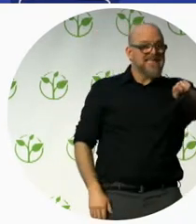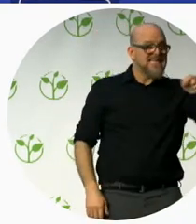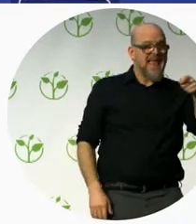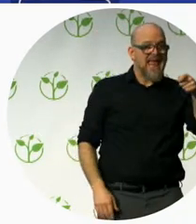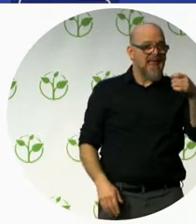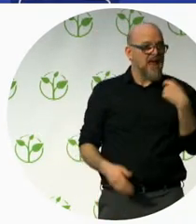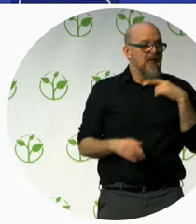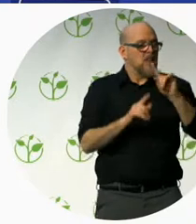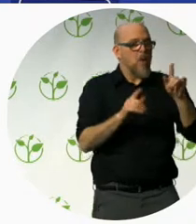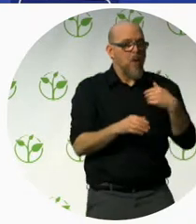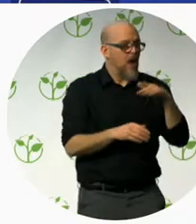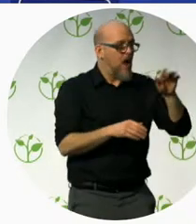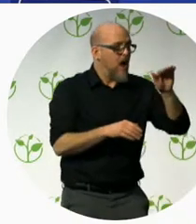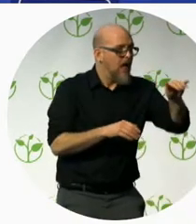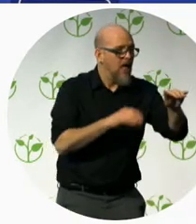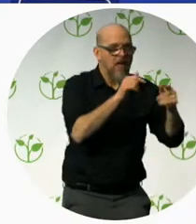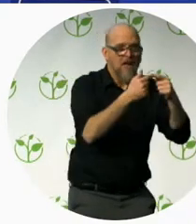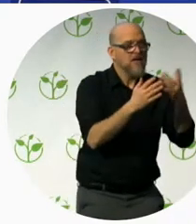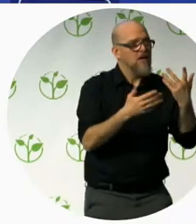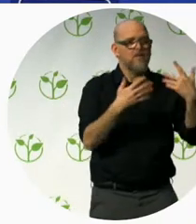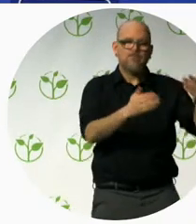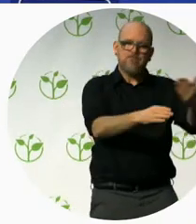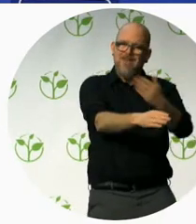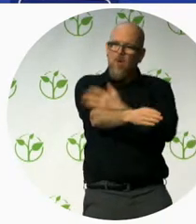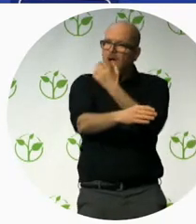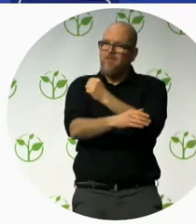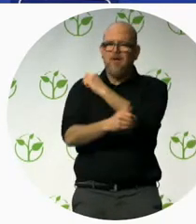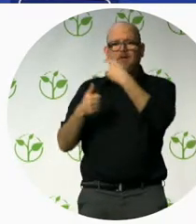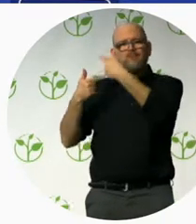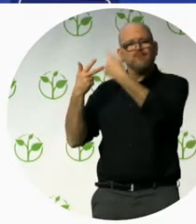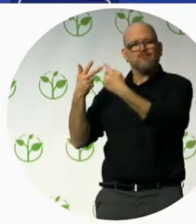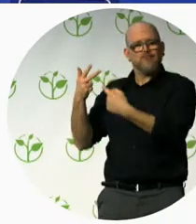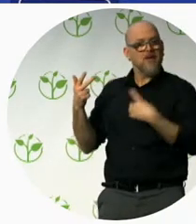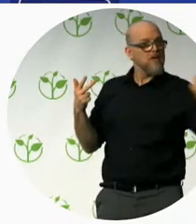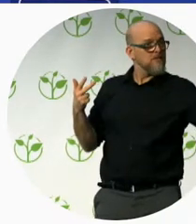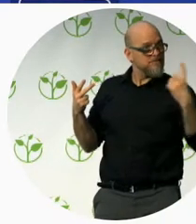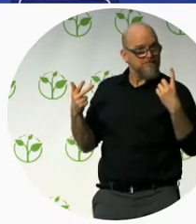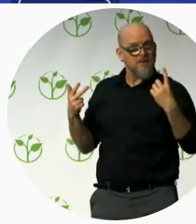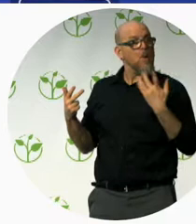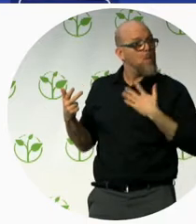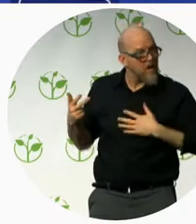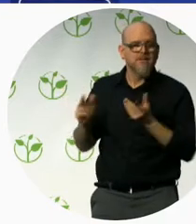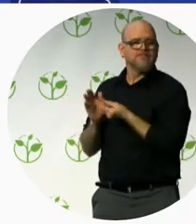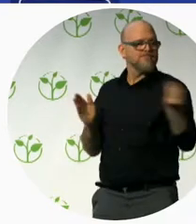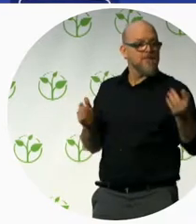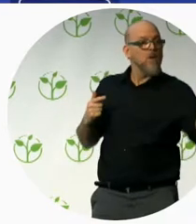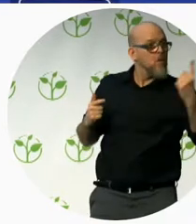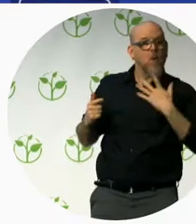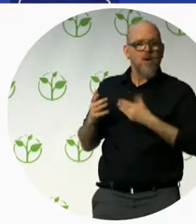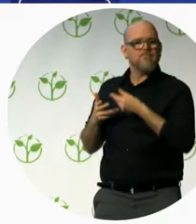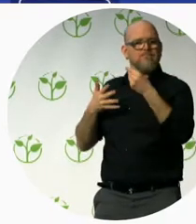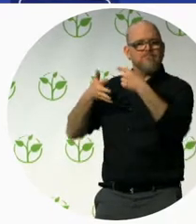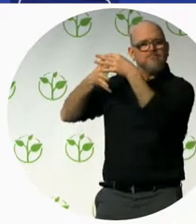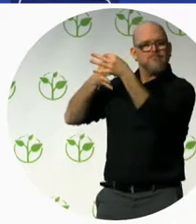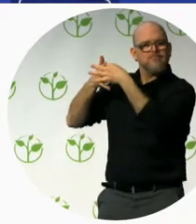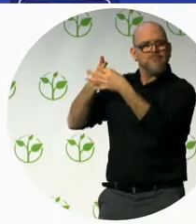we need to start working with. Because normally, when we speak about disability questions, we speak about, oh, yeah, that's good, but that costs money. But we understand that we